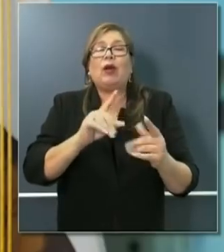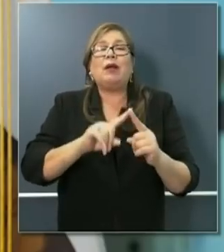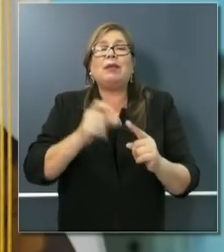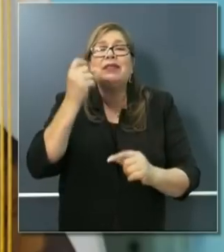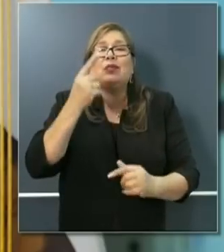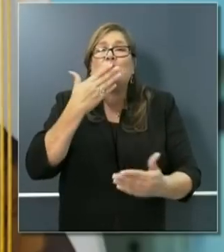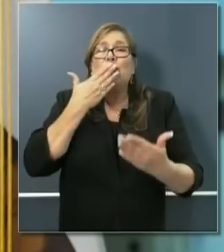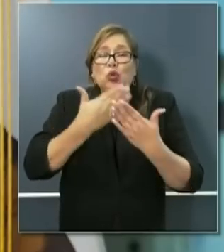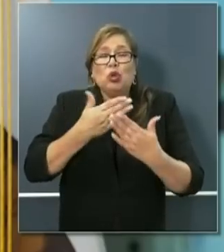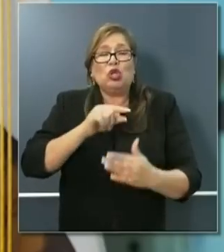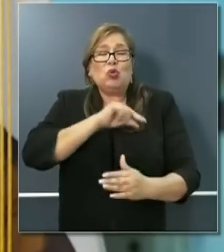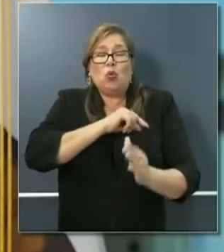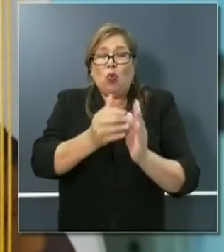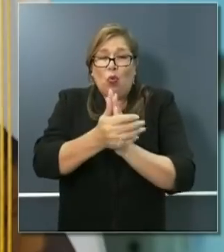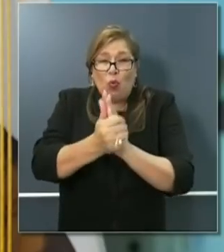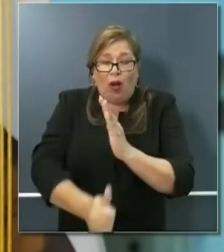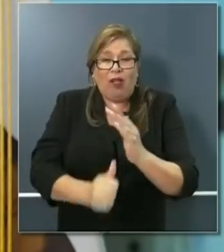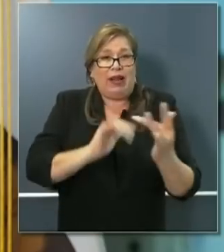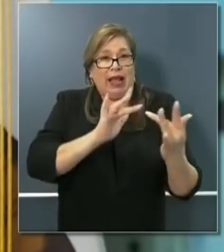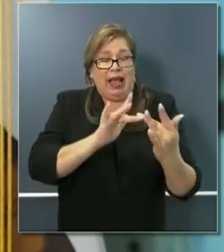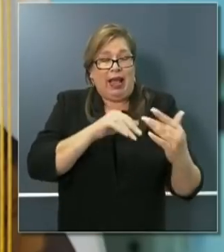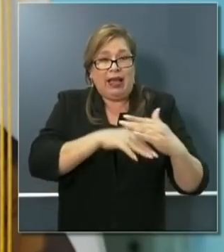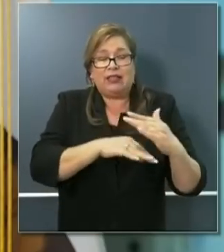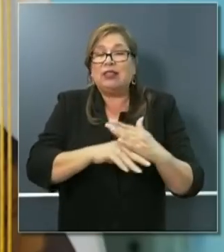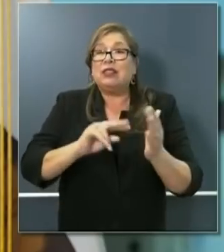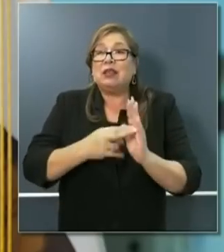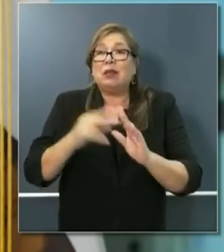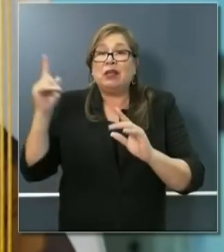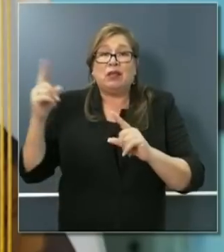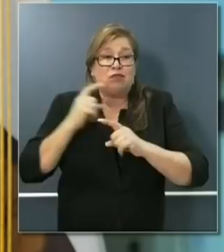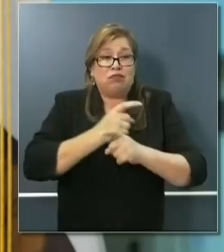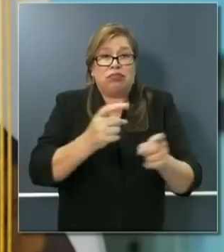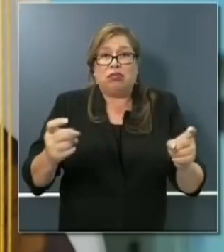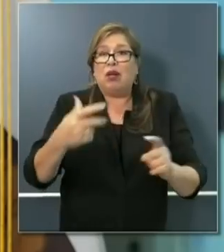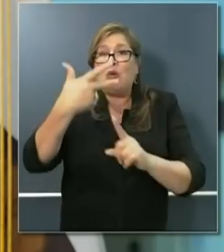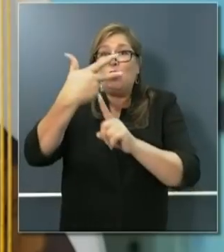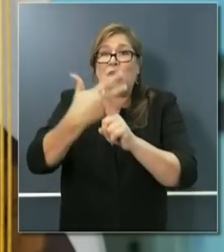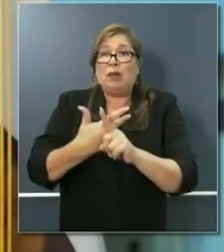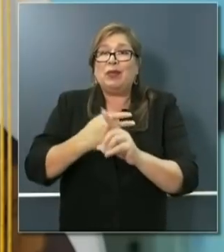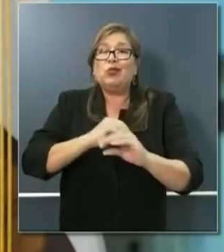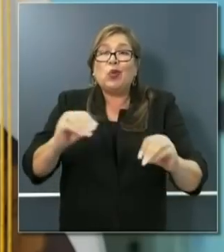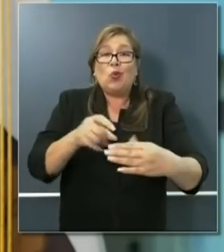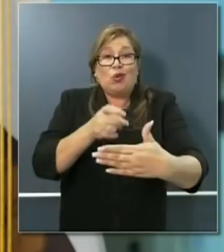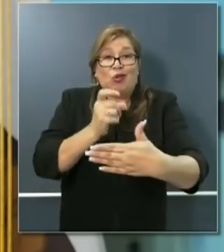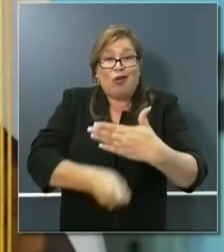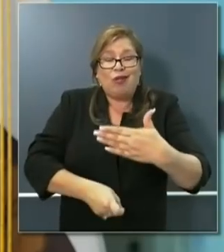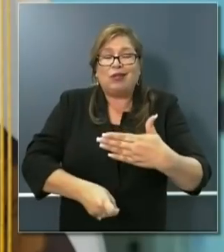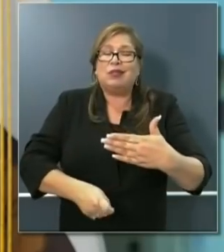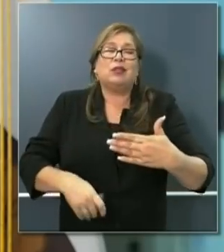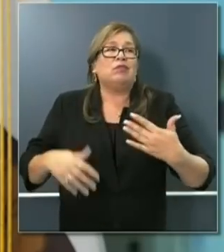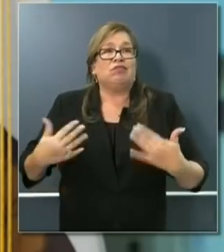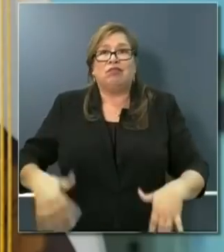Internet. They're providing minimum three months free access to high-quality